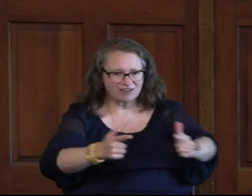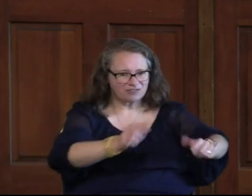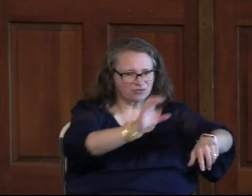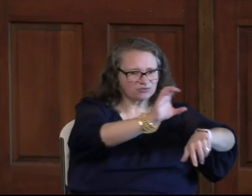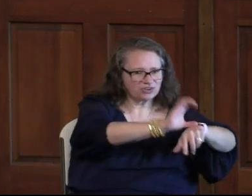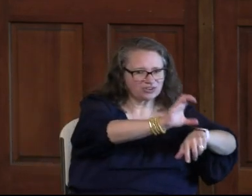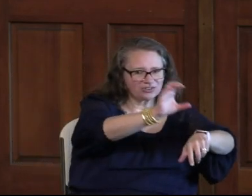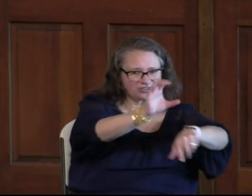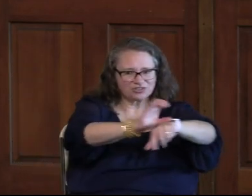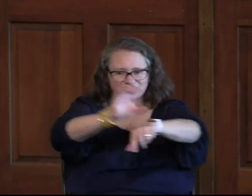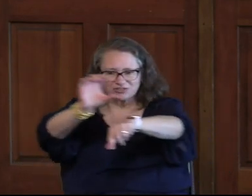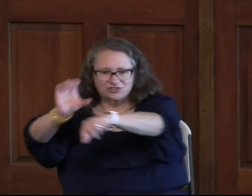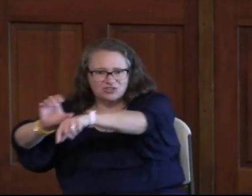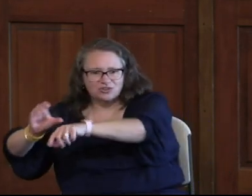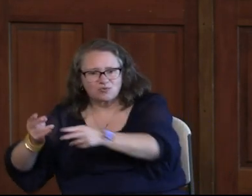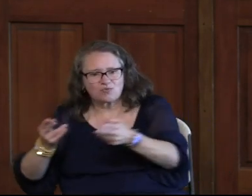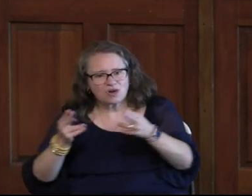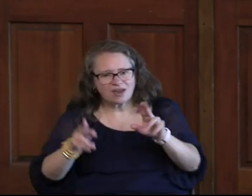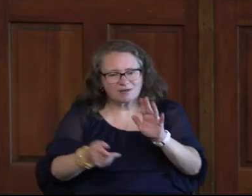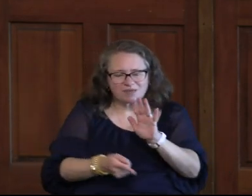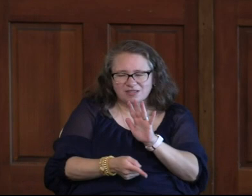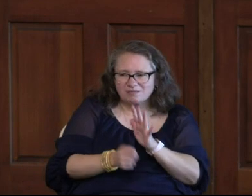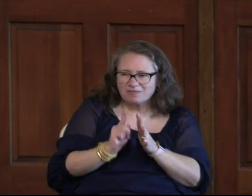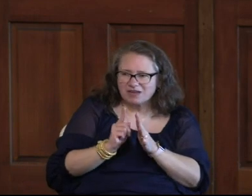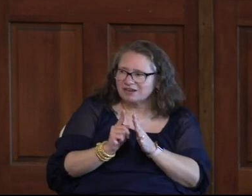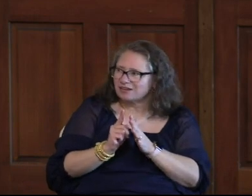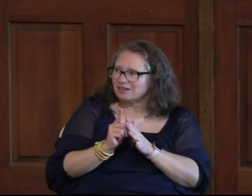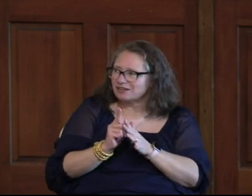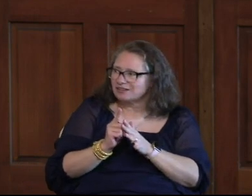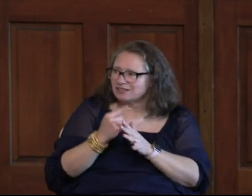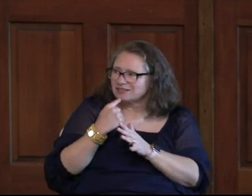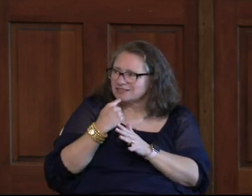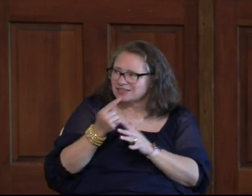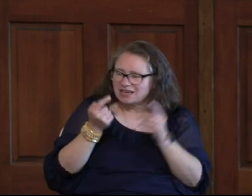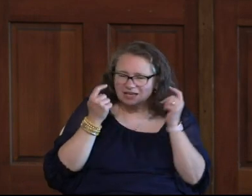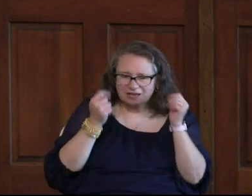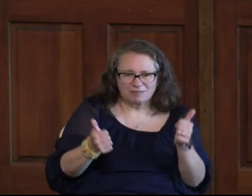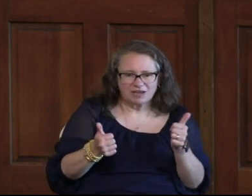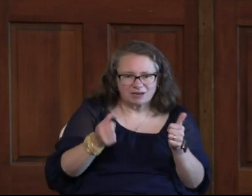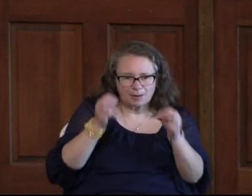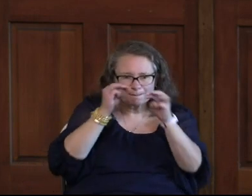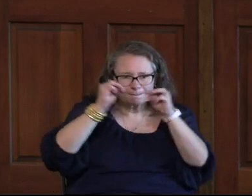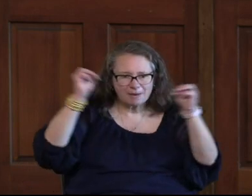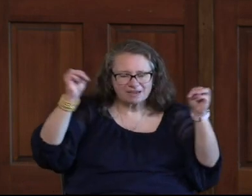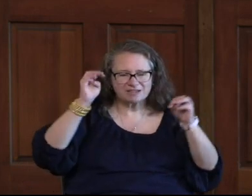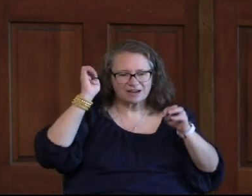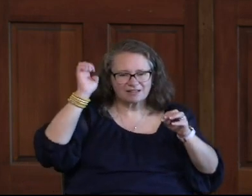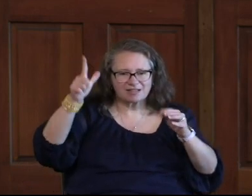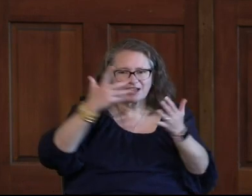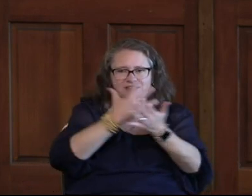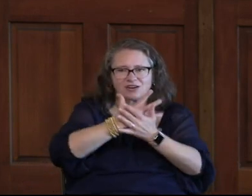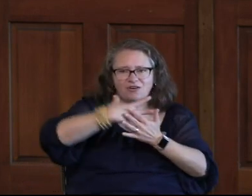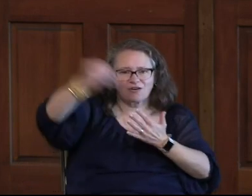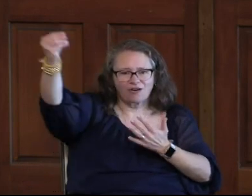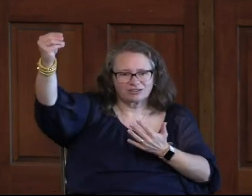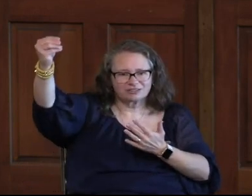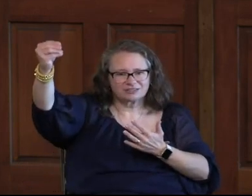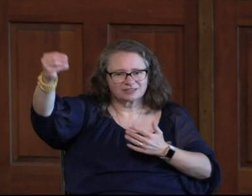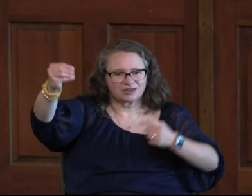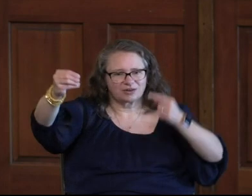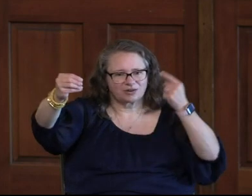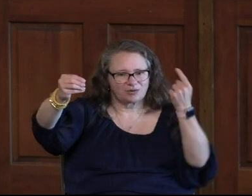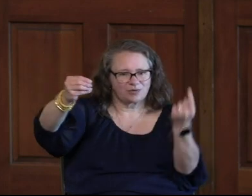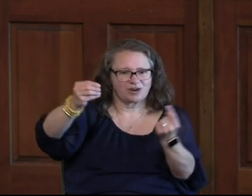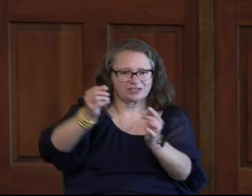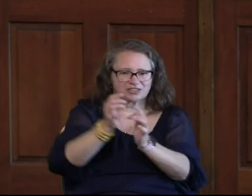Tabernacle And What Happens In This Moment After He Says This It Says Immediately Moses And Elijah Disappear And There